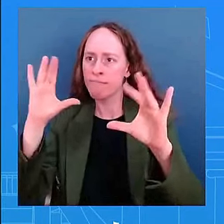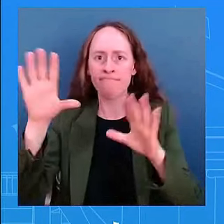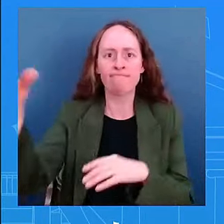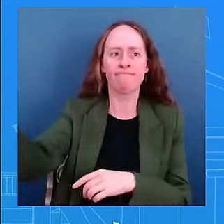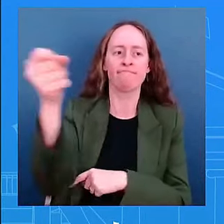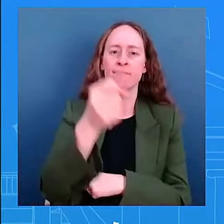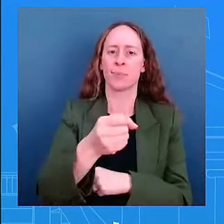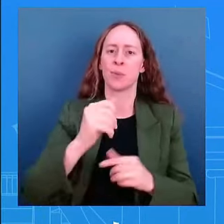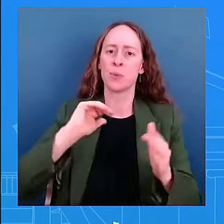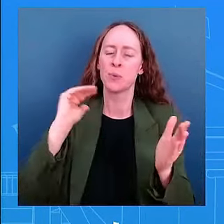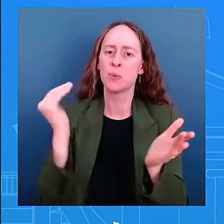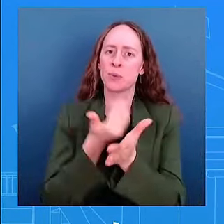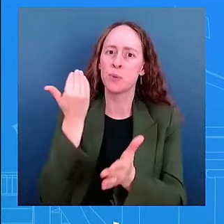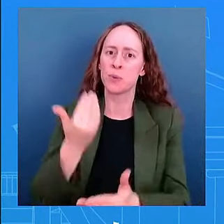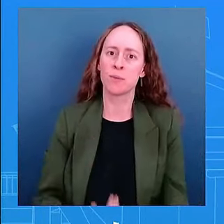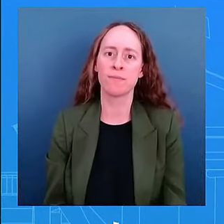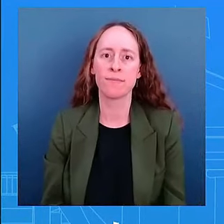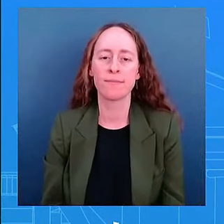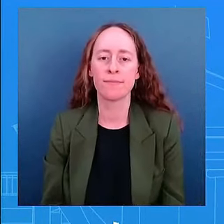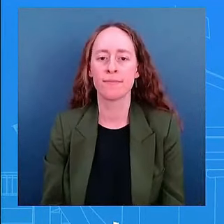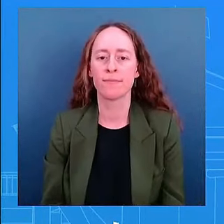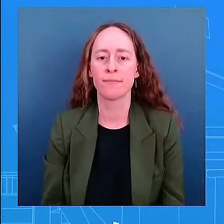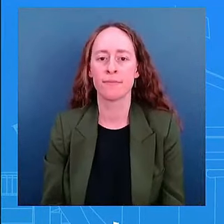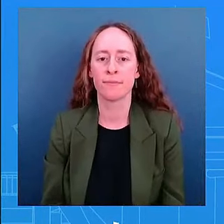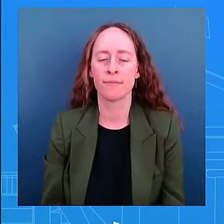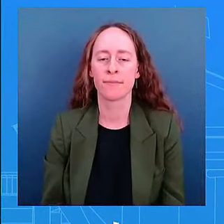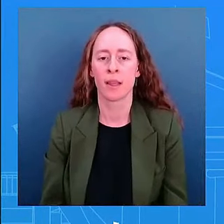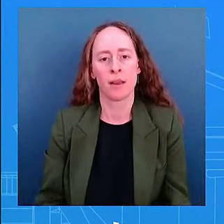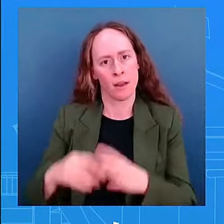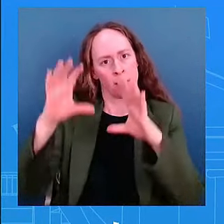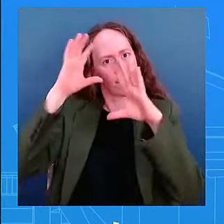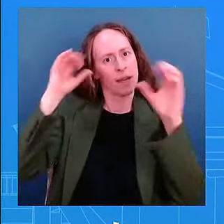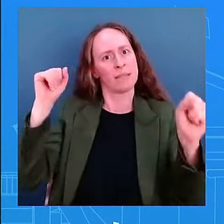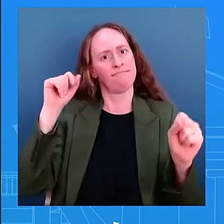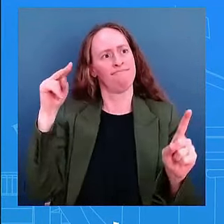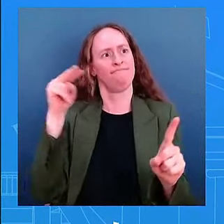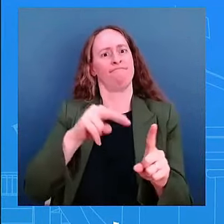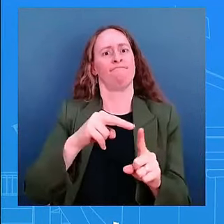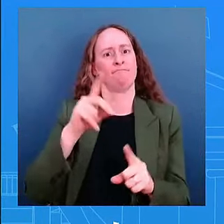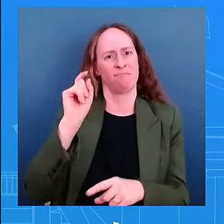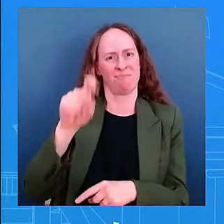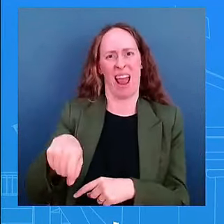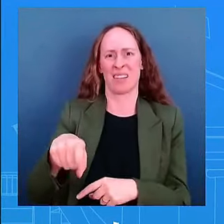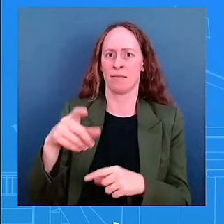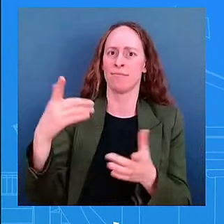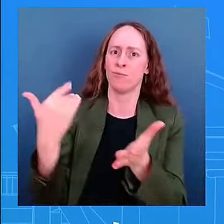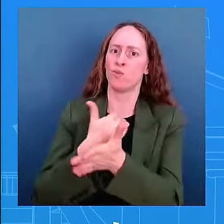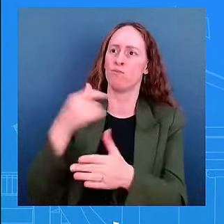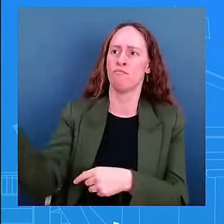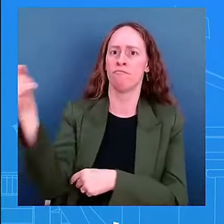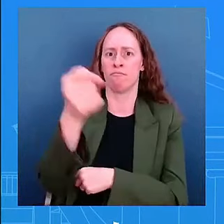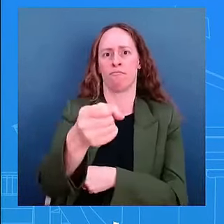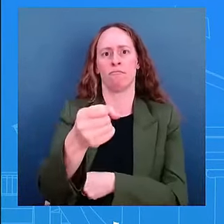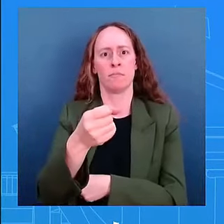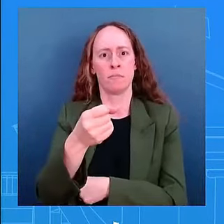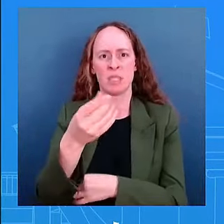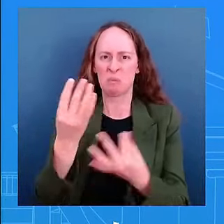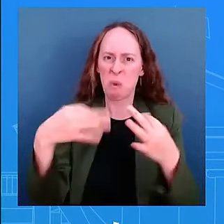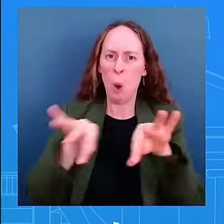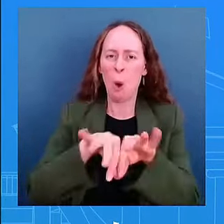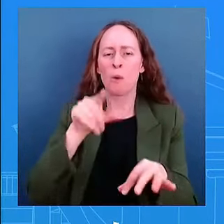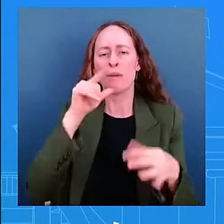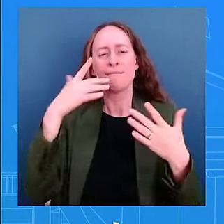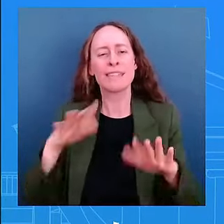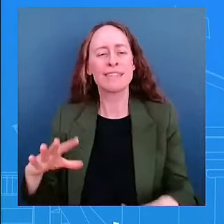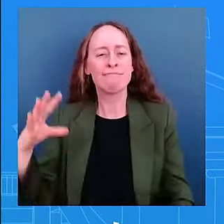it is uh to fulfill this role uh to uh to have someone who's experienced uh and so he's taking this very seriously